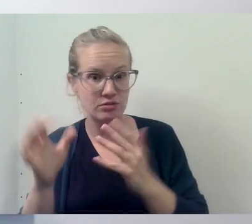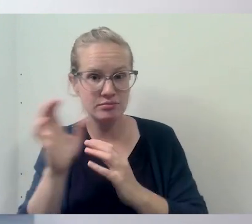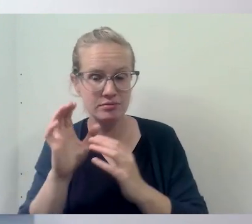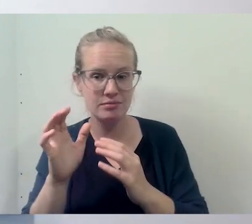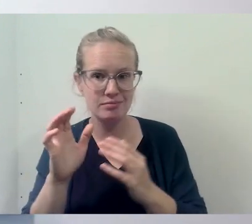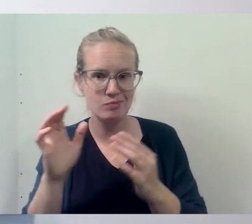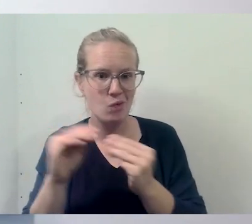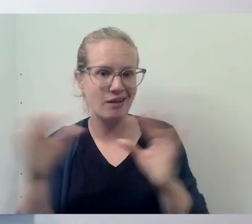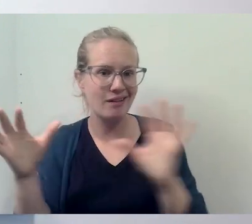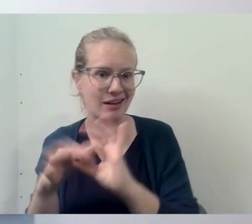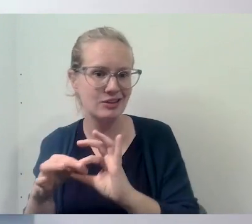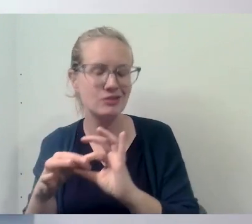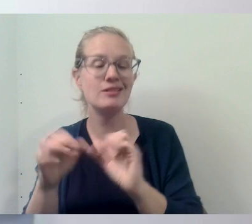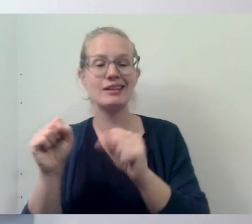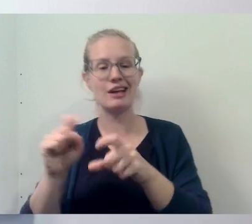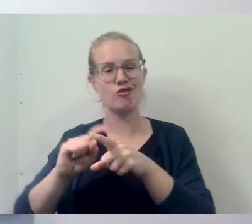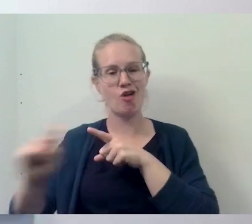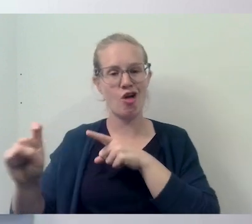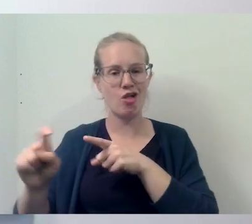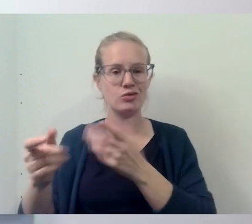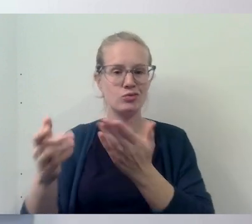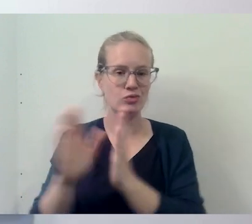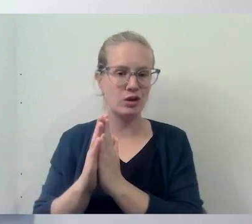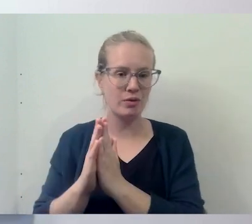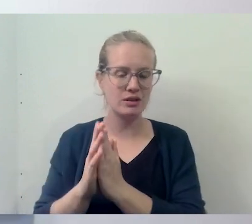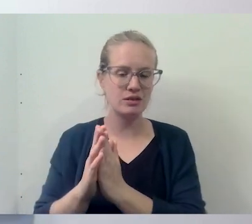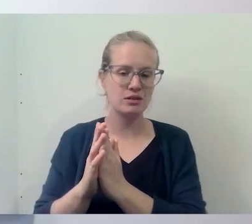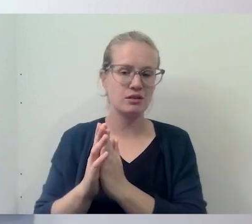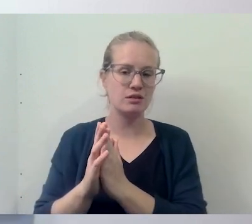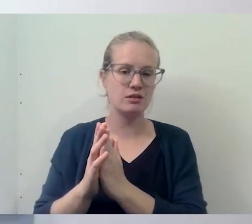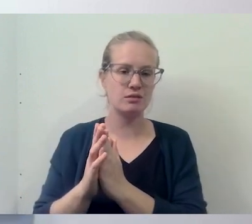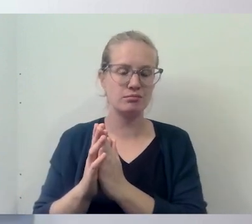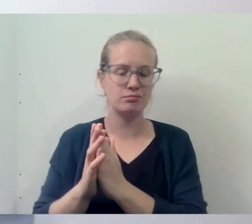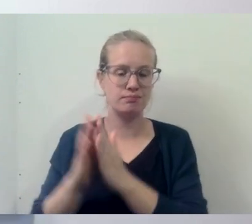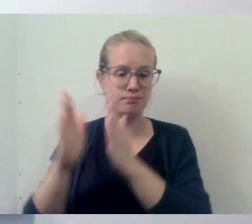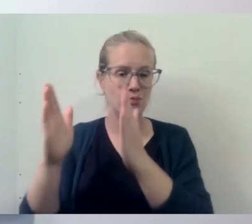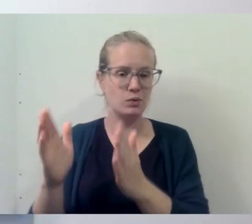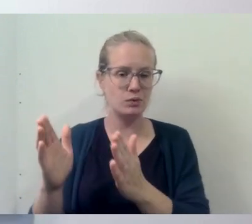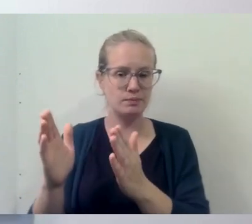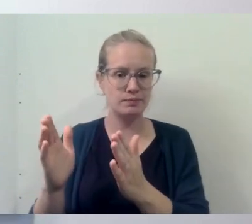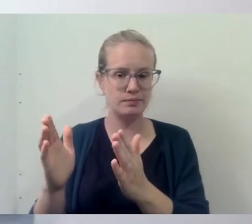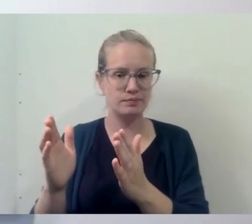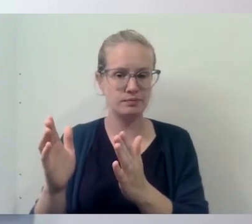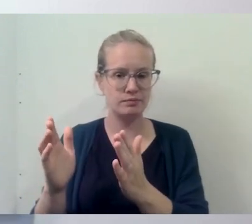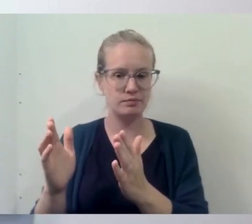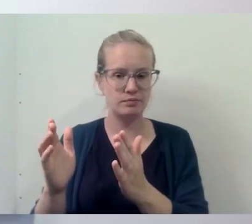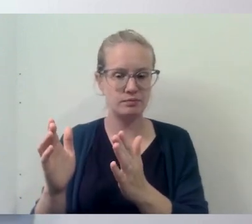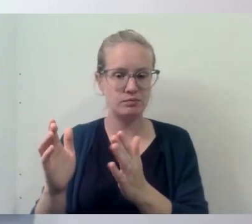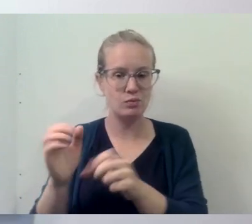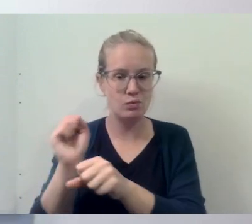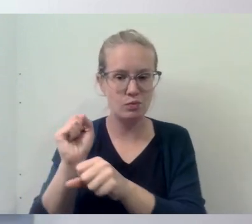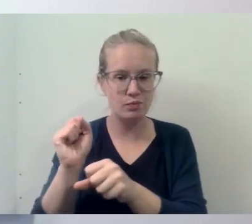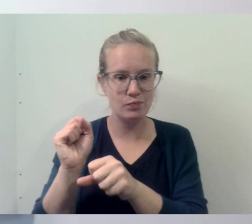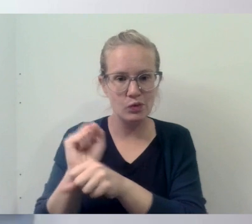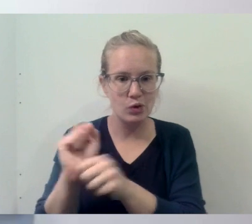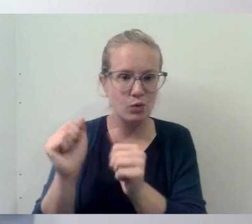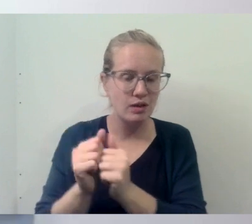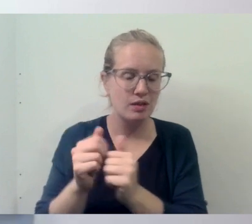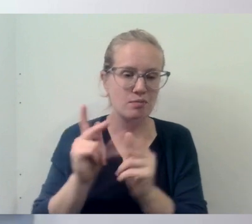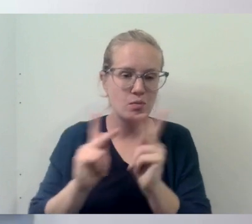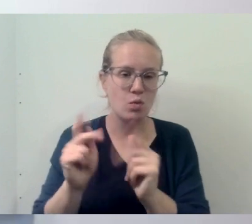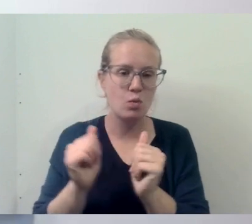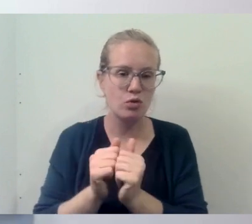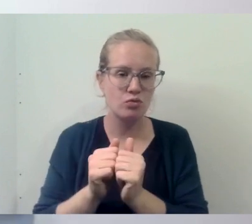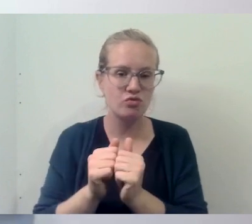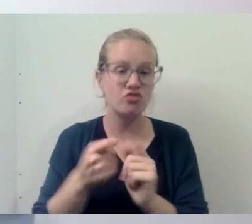find out. And they can call to request for someone who, you know, works with people with religious,